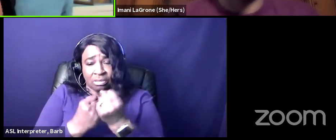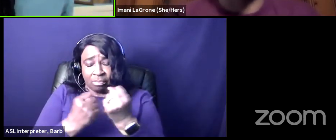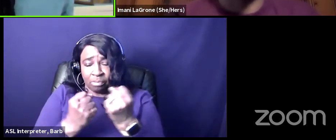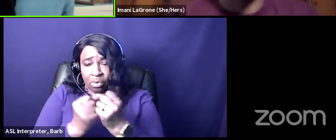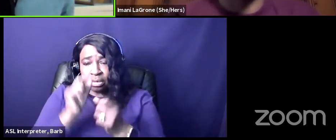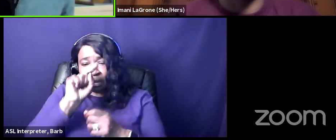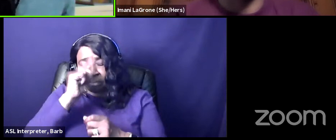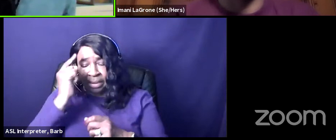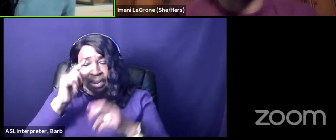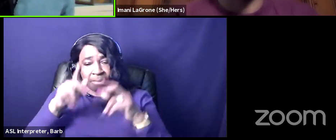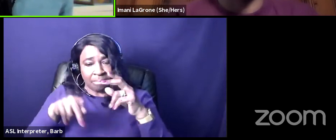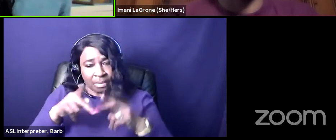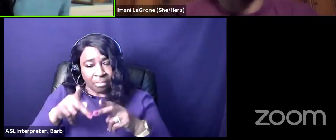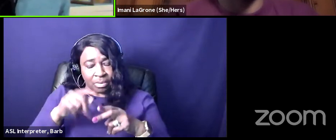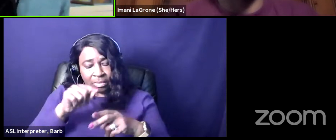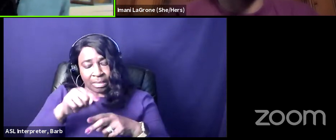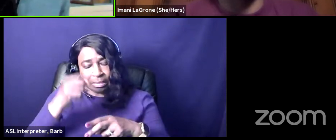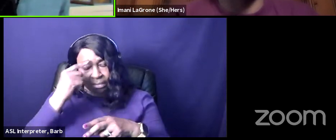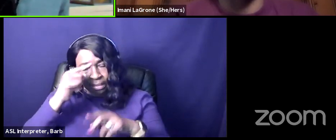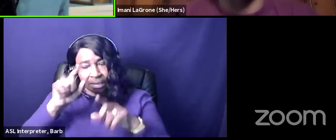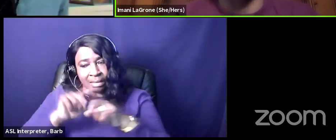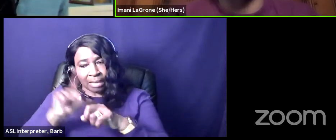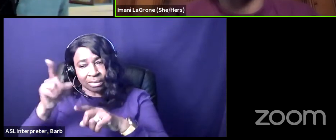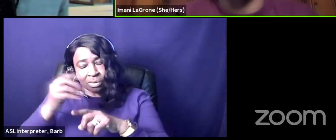my twitter feed left and right